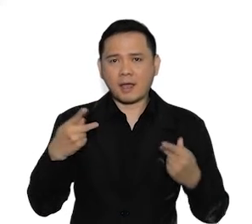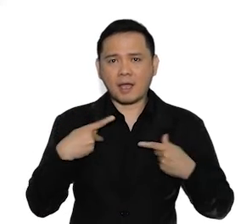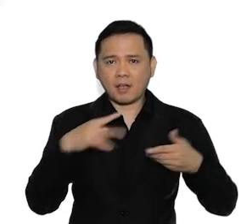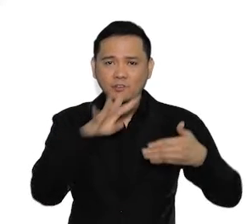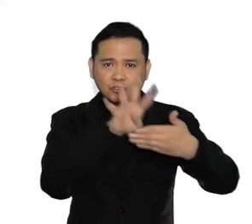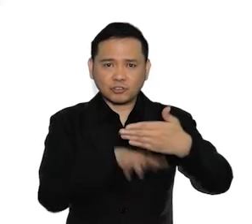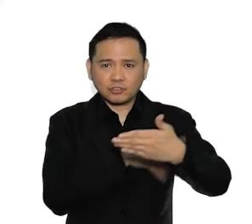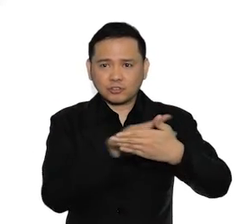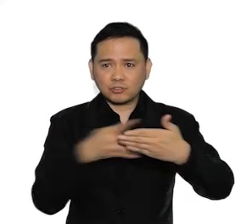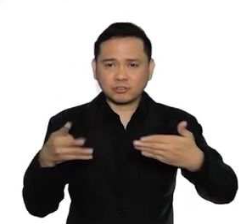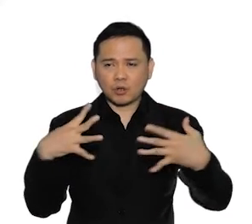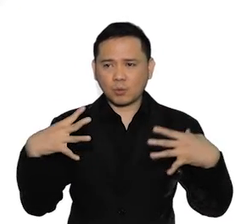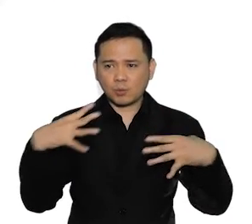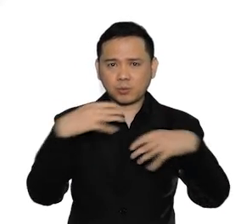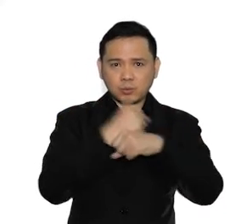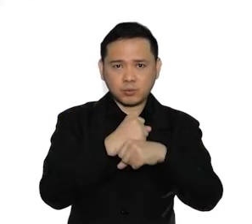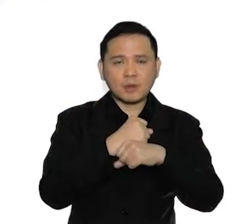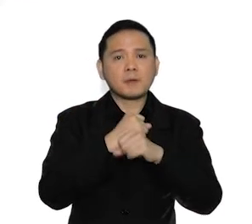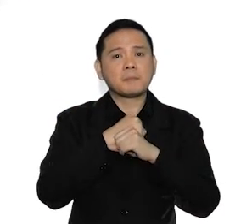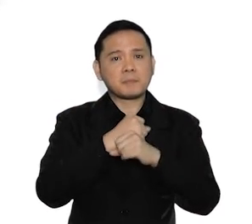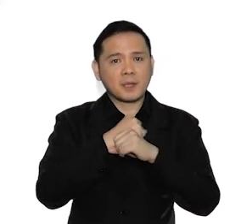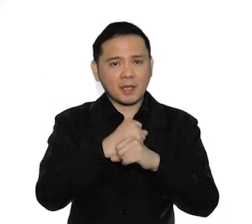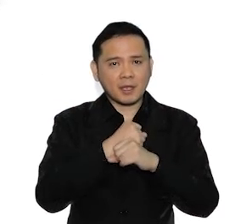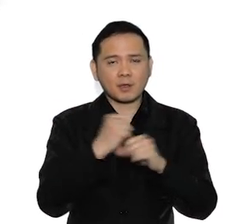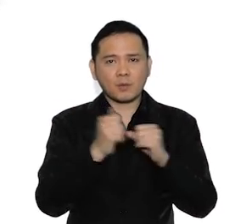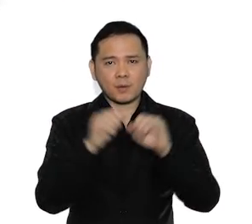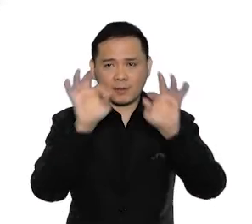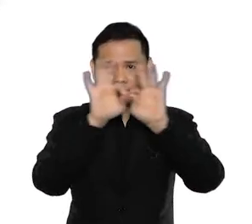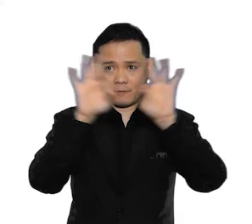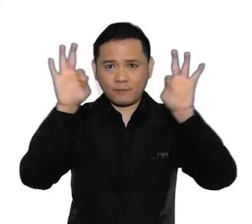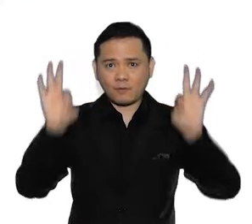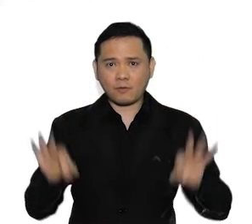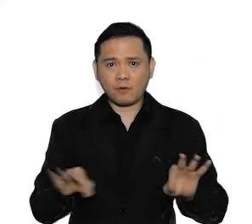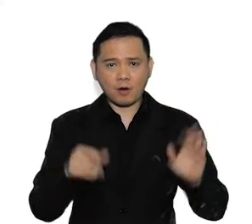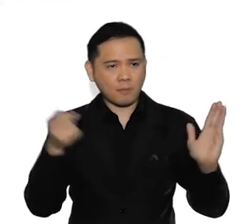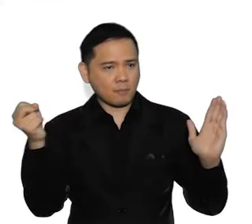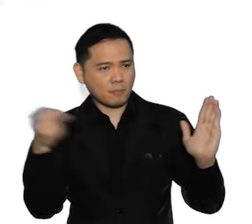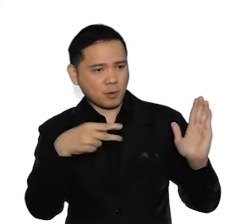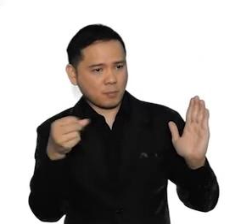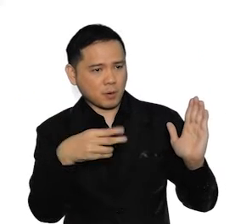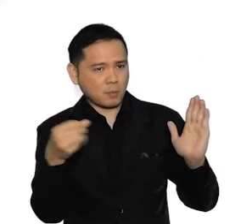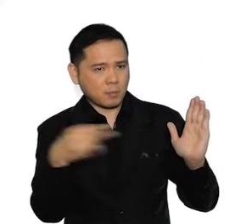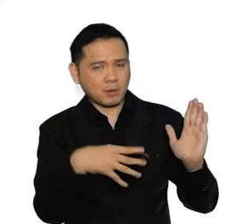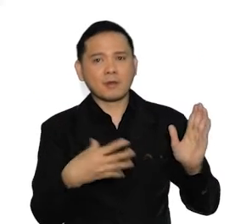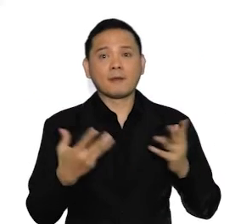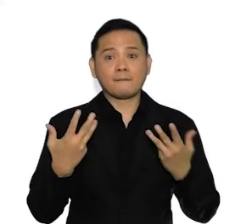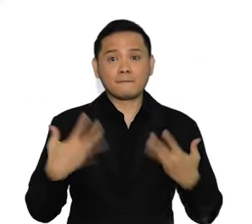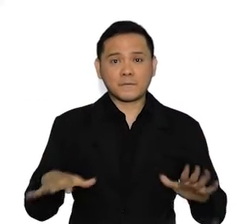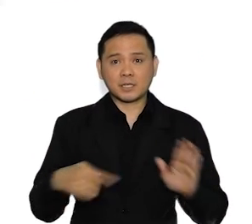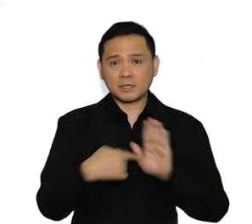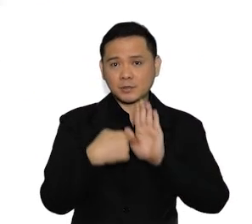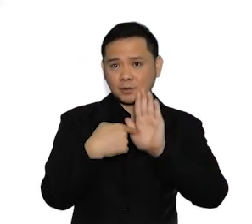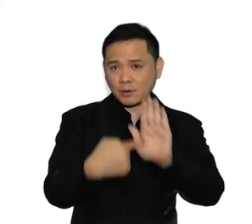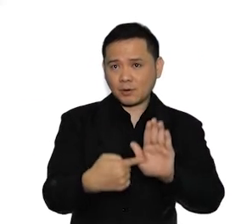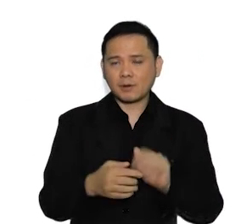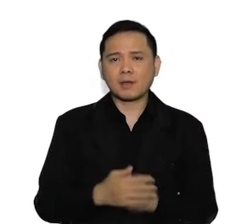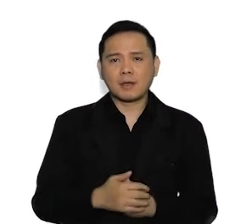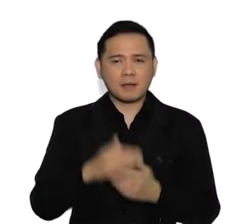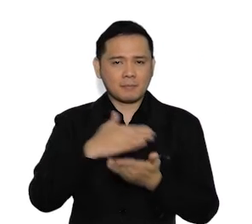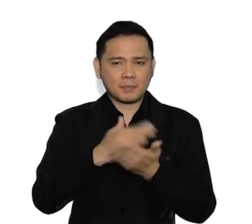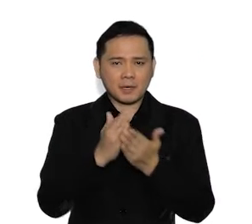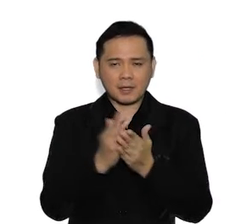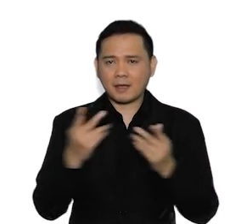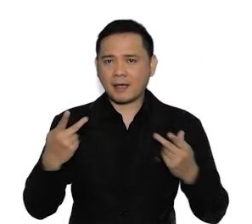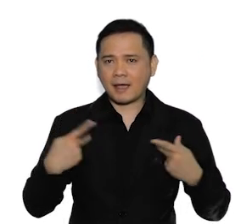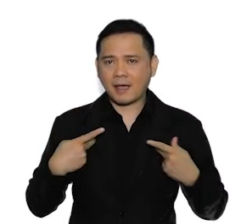automatically generated with a CCE-T analysis tool. From here, the AIP budget brief of climate